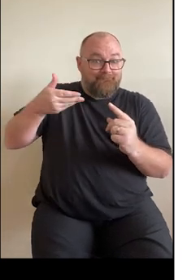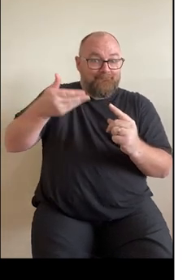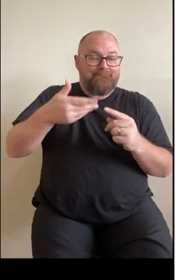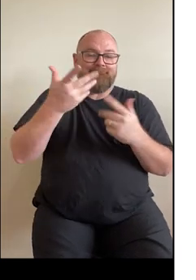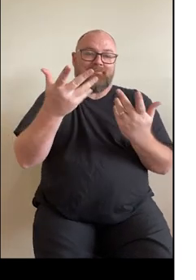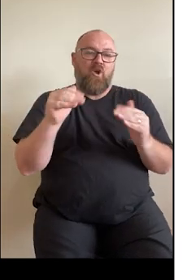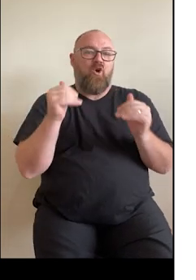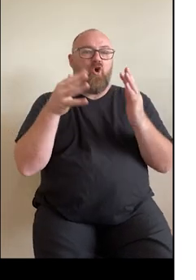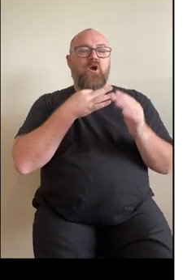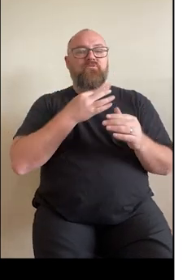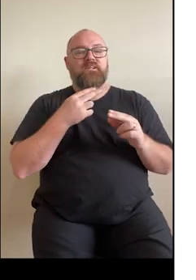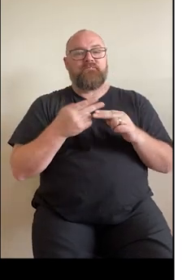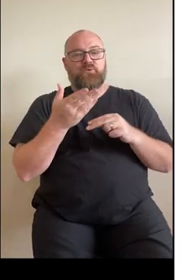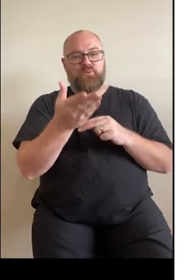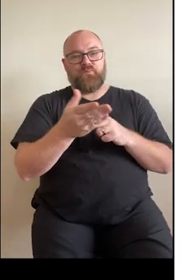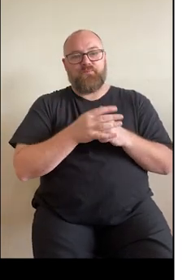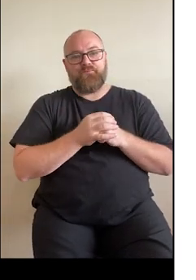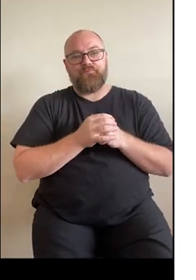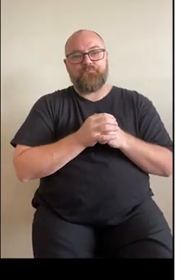stroke.